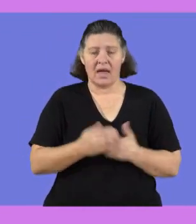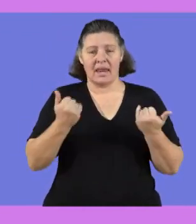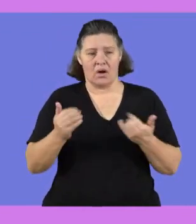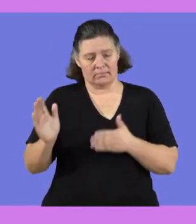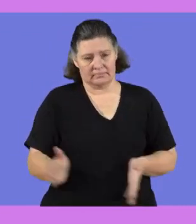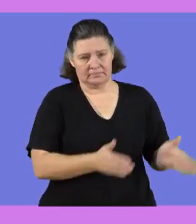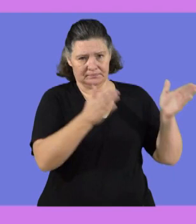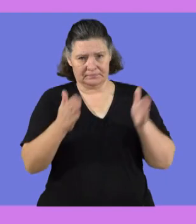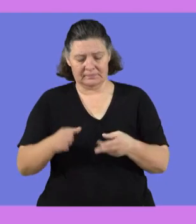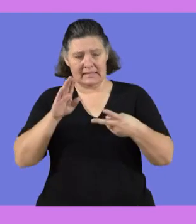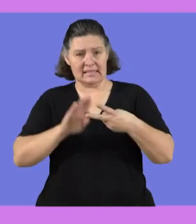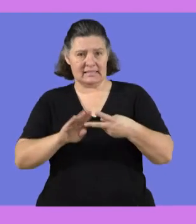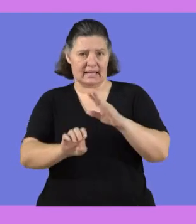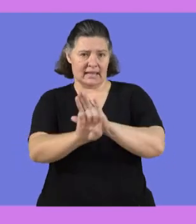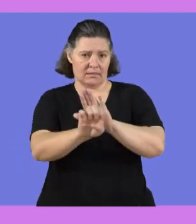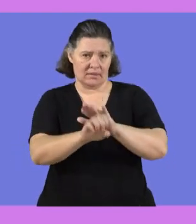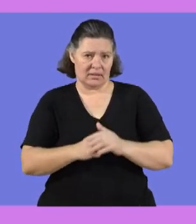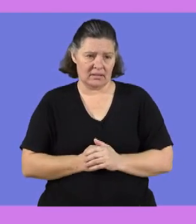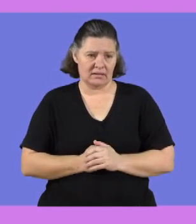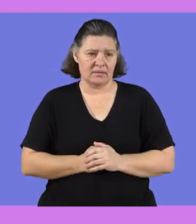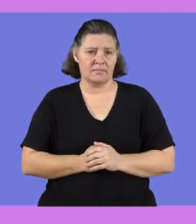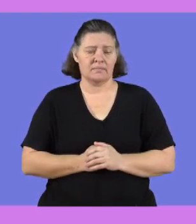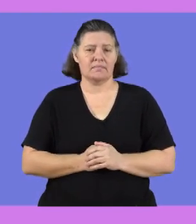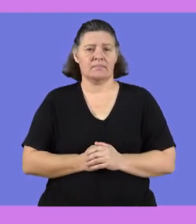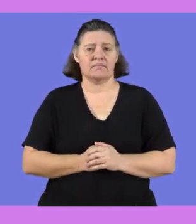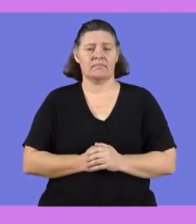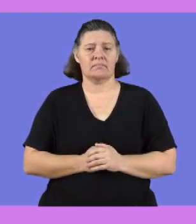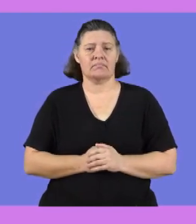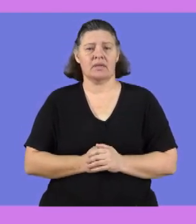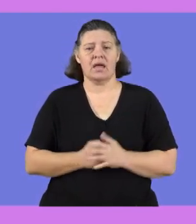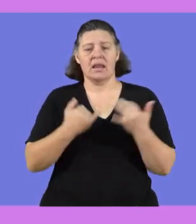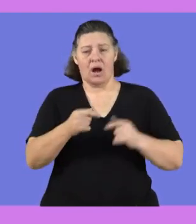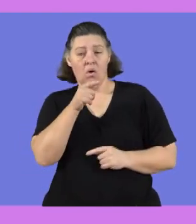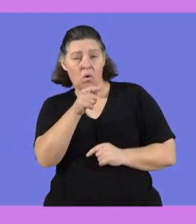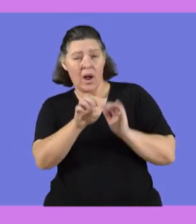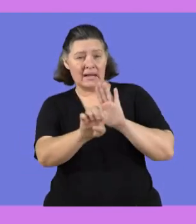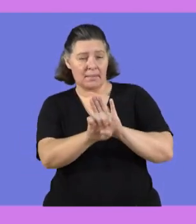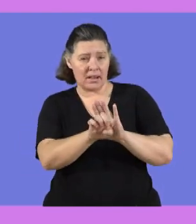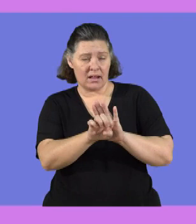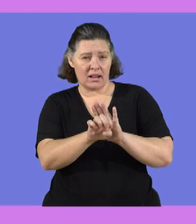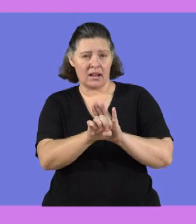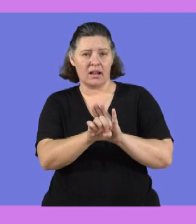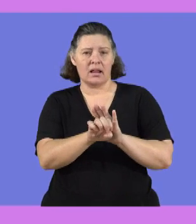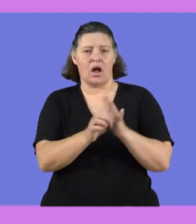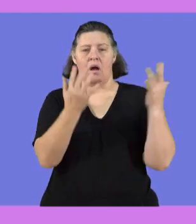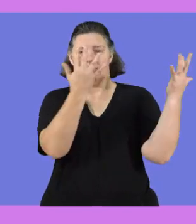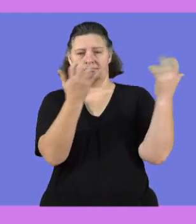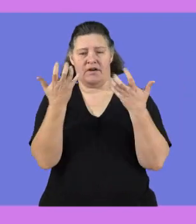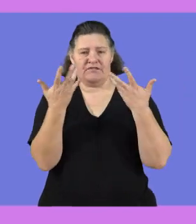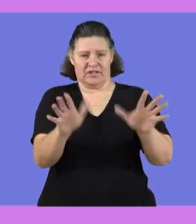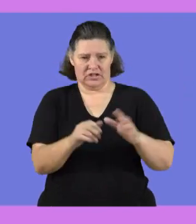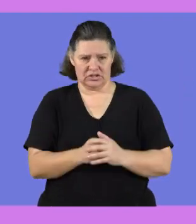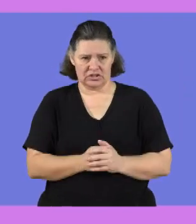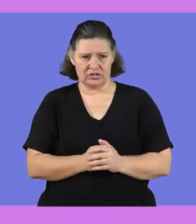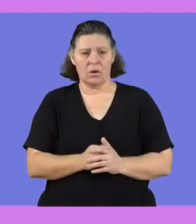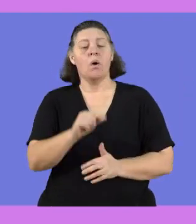go to the second example. For the second example, okay, this example actually, it was